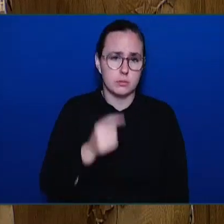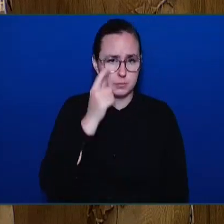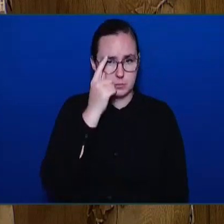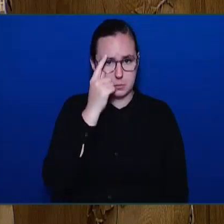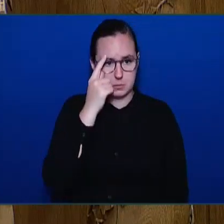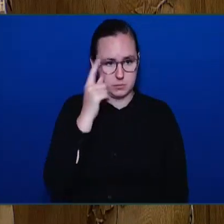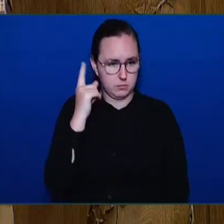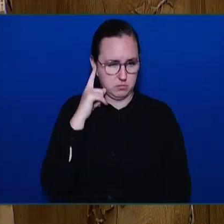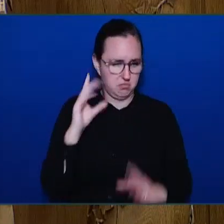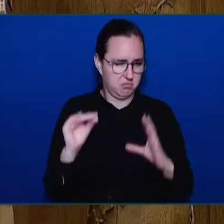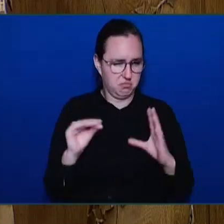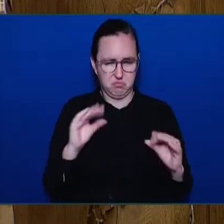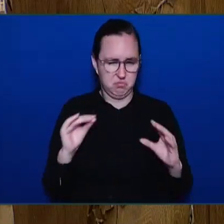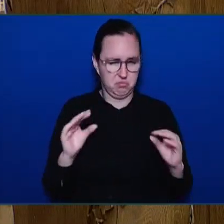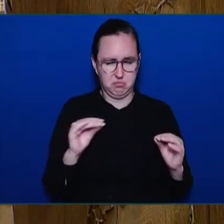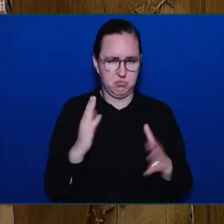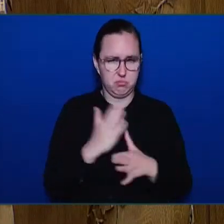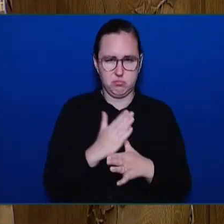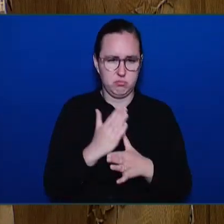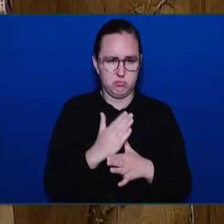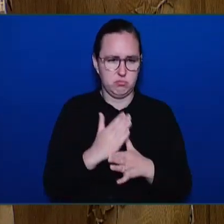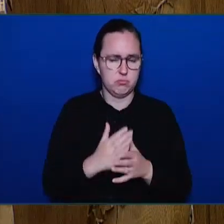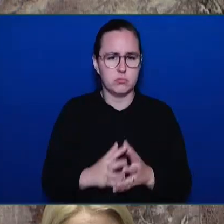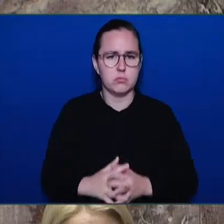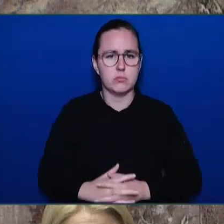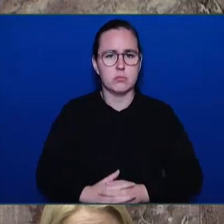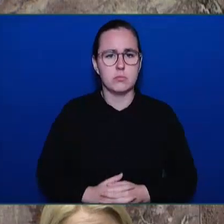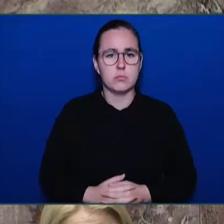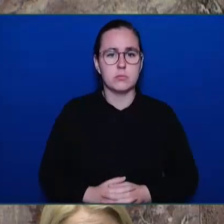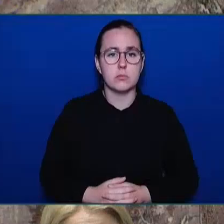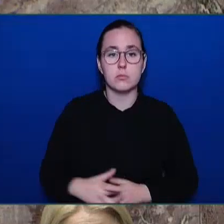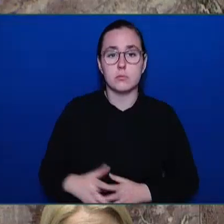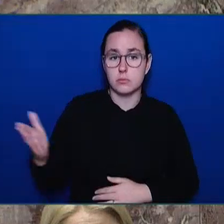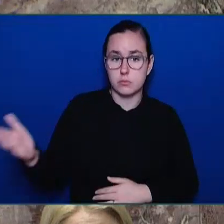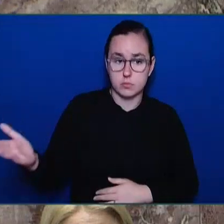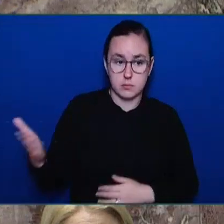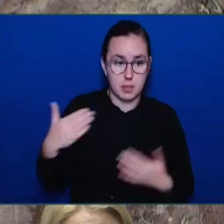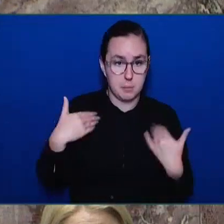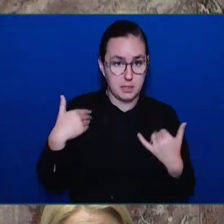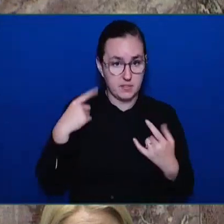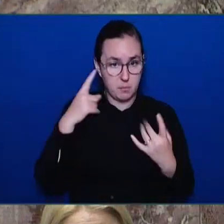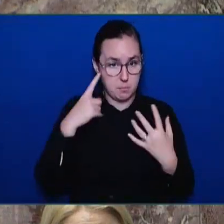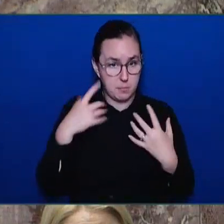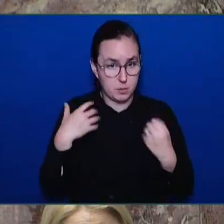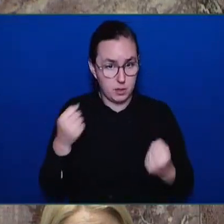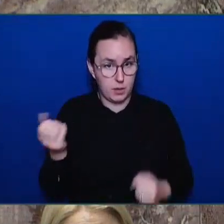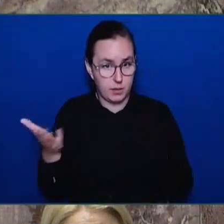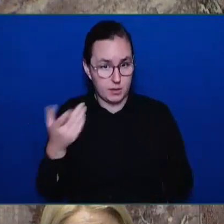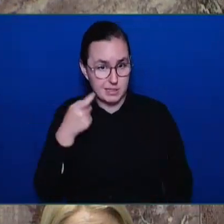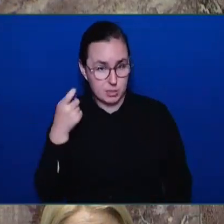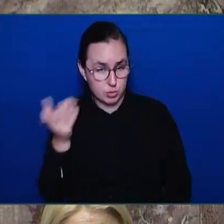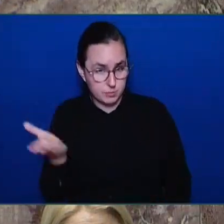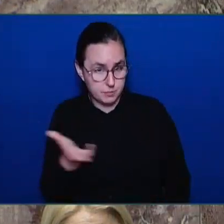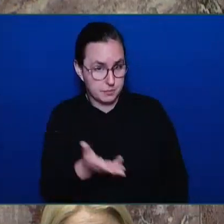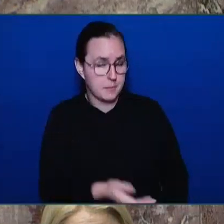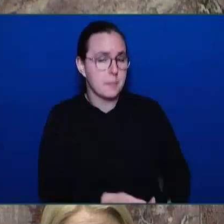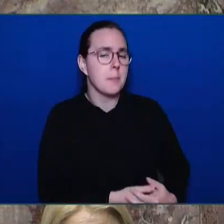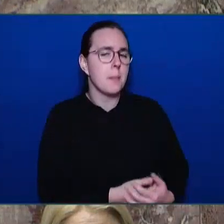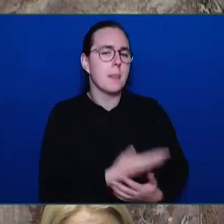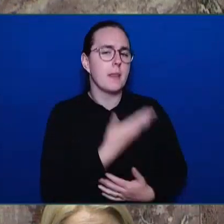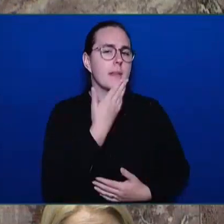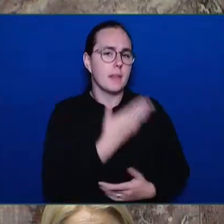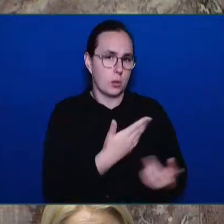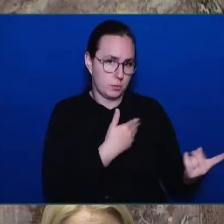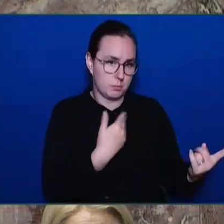Members, Minister of Mental Health and Addictions. Thank you. Thank you very much, Honourable Speaker, and I thank the member for her question. I do want to also thank the member